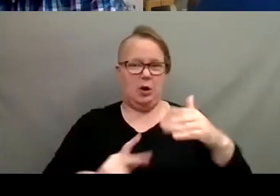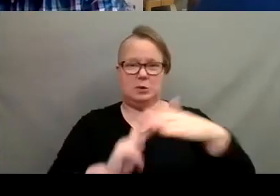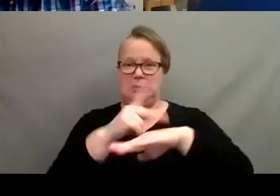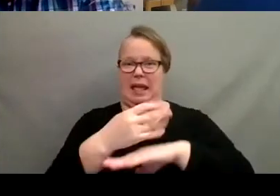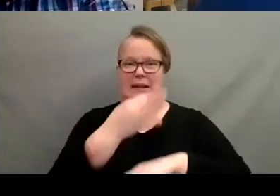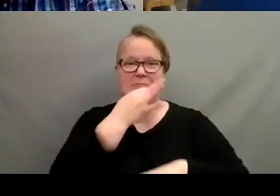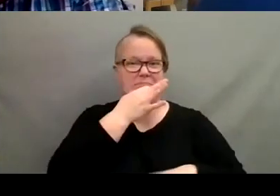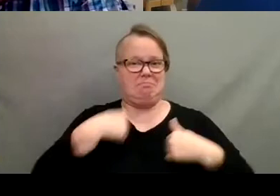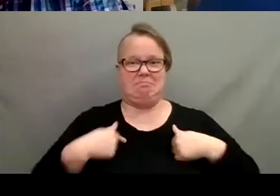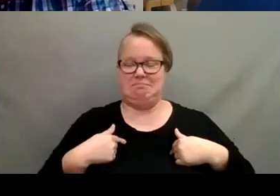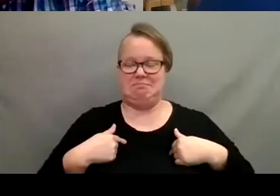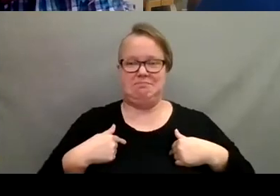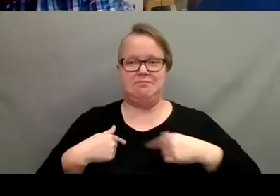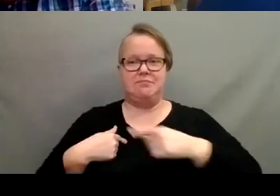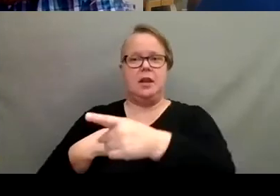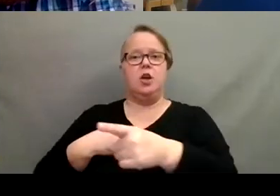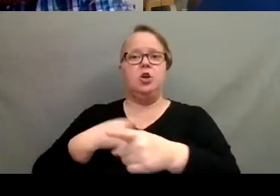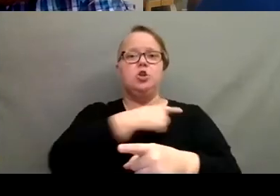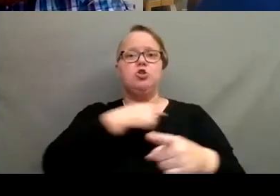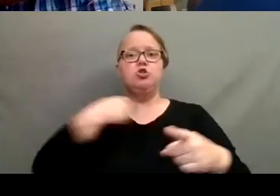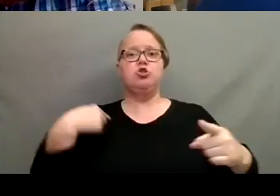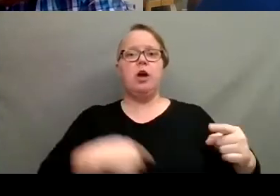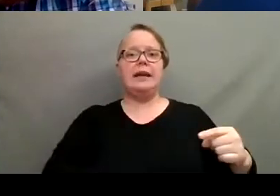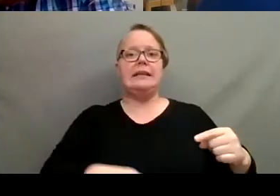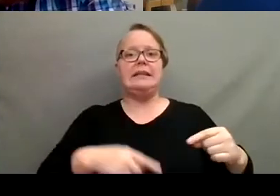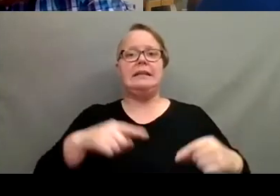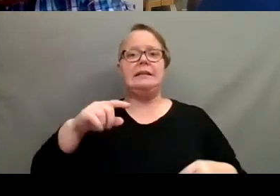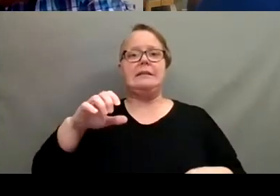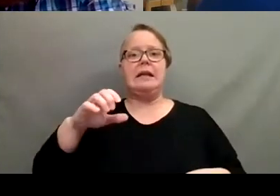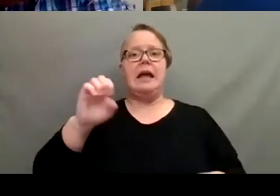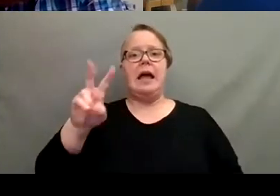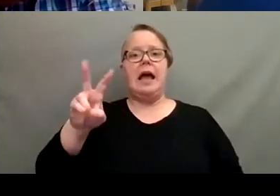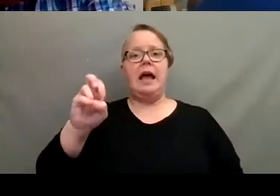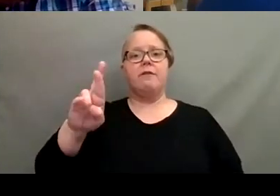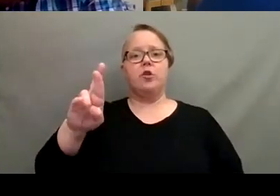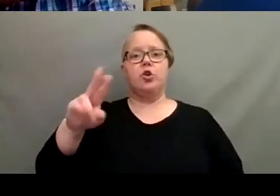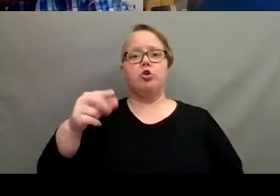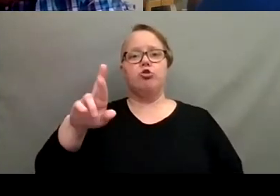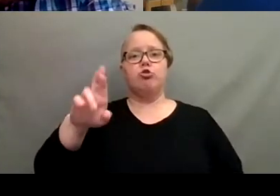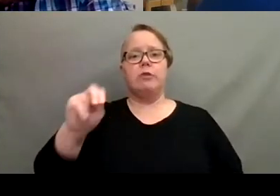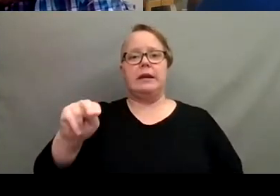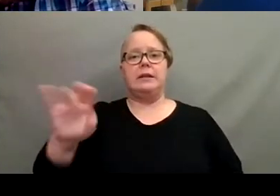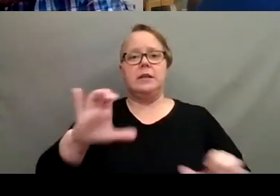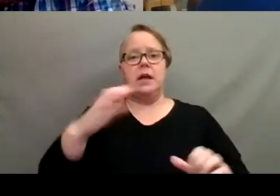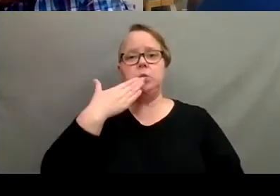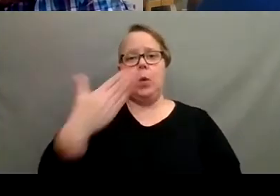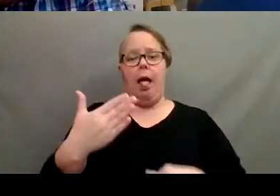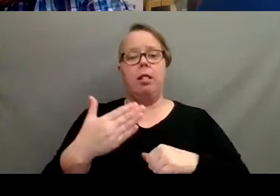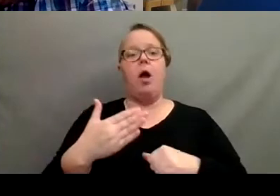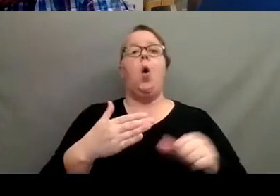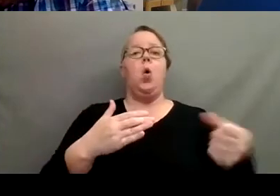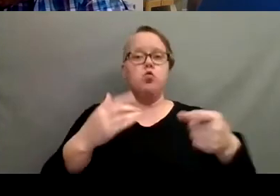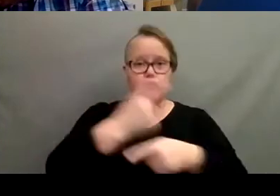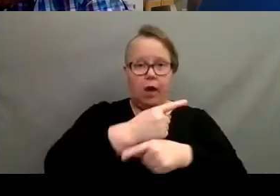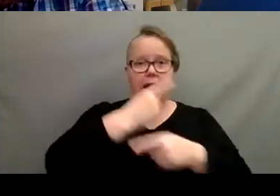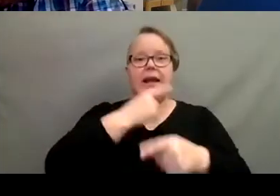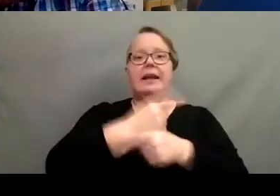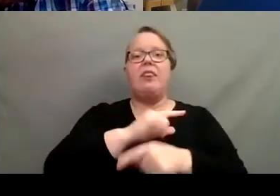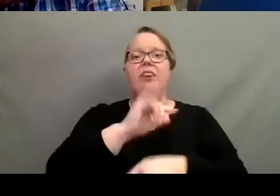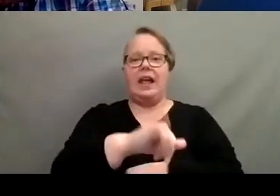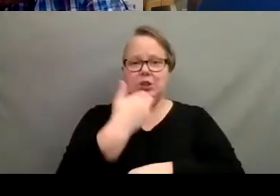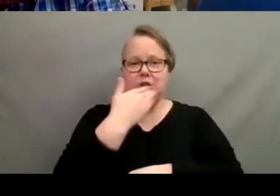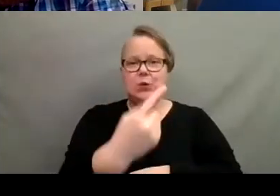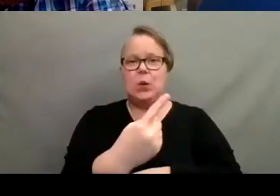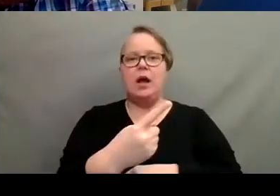I feel like Chinese evergreen does pretty well. Yeah, that's a good one. Yeah. That's a good one. See my,